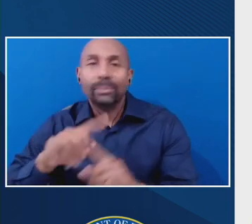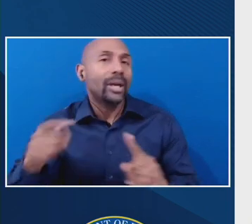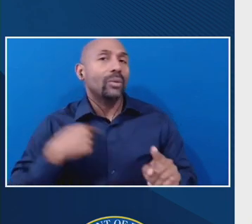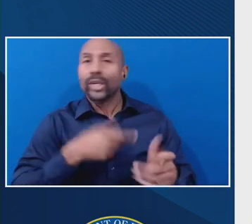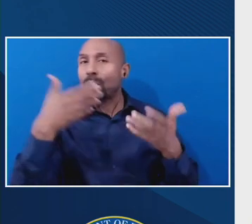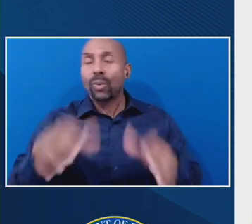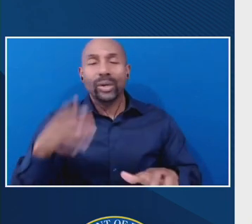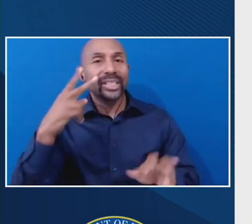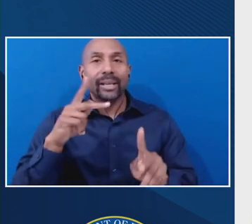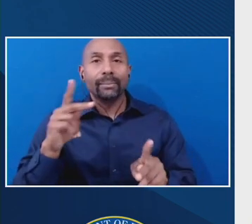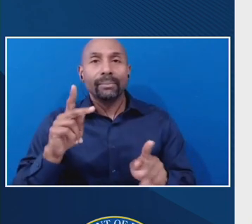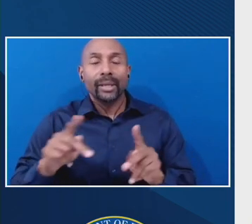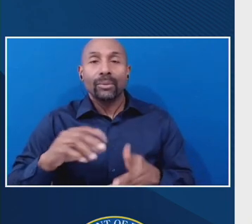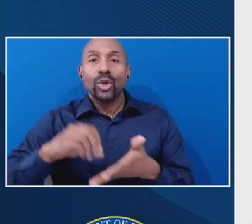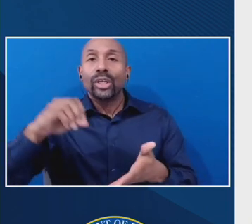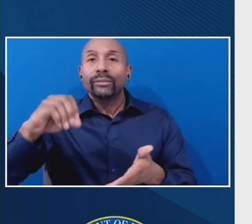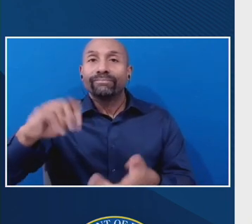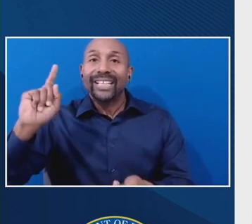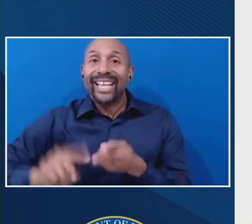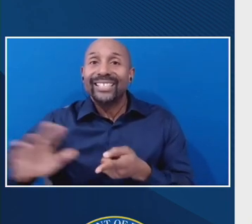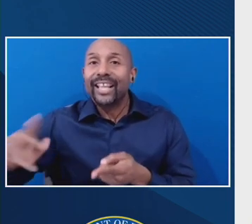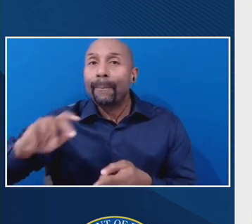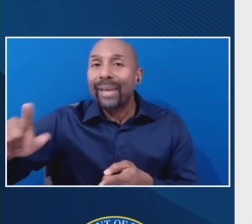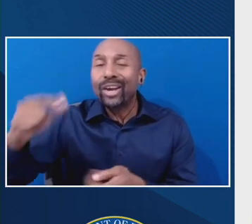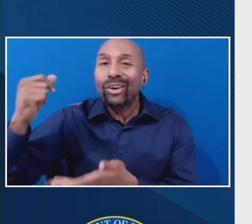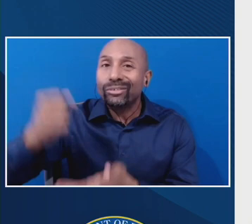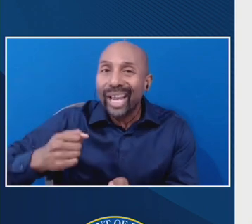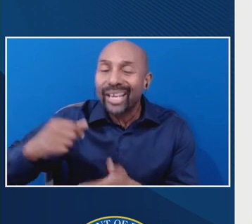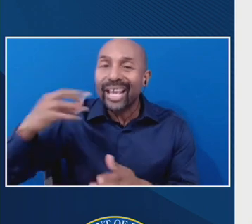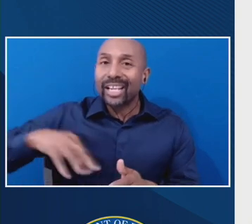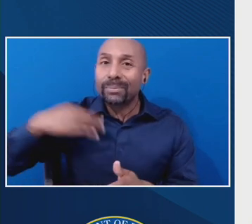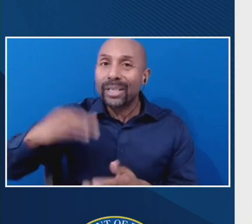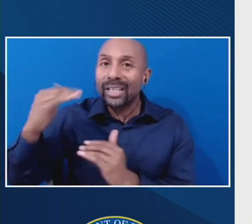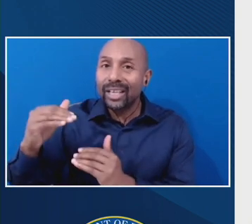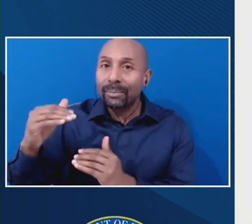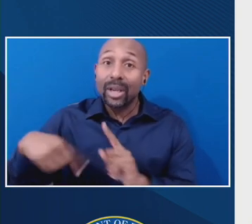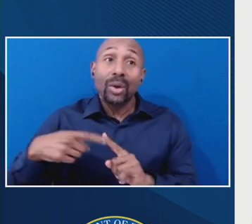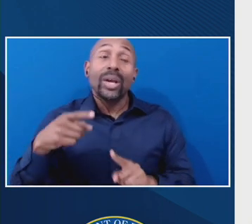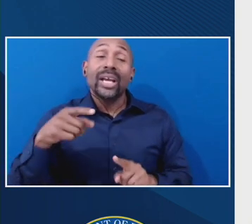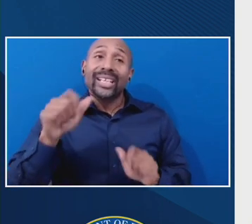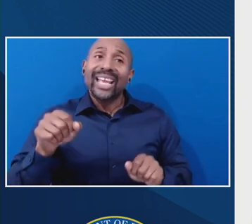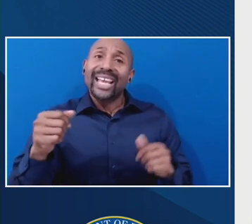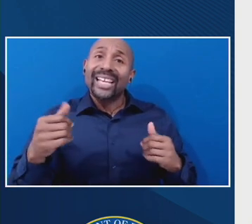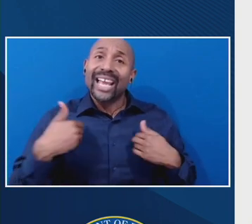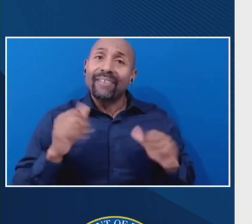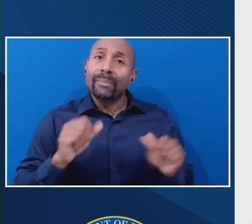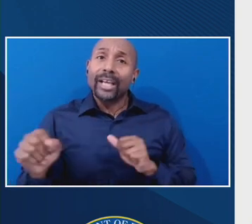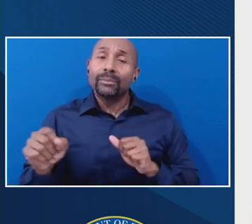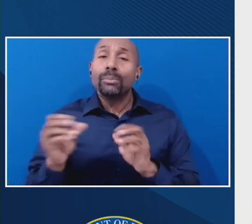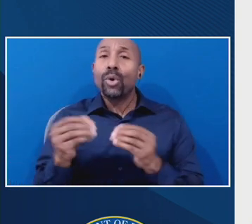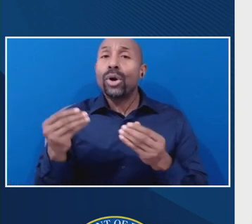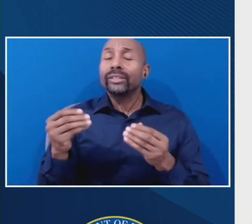losing their Pell Grant eligibility limits, um, when they can get a more generous refund policy from the institution.